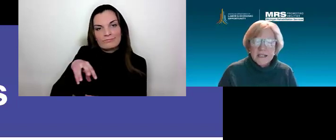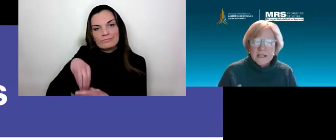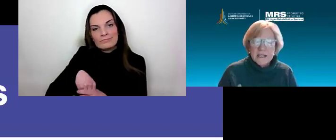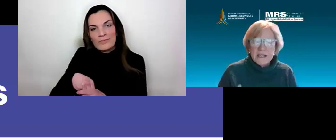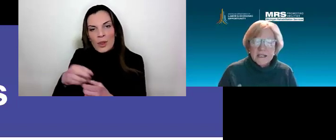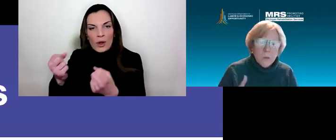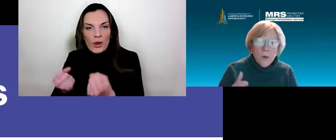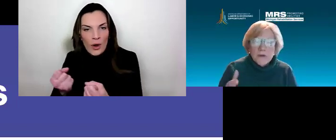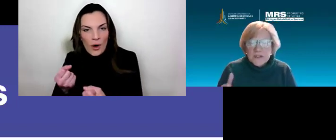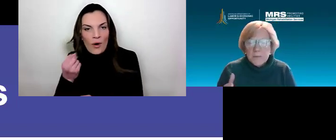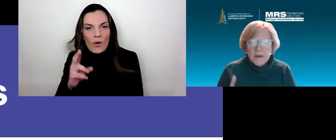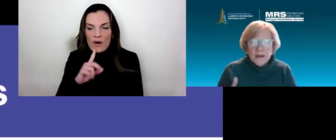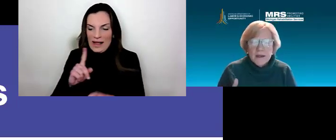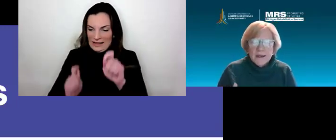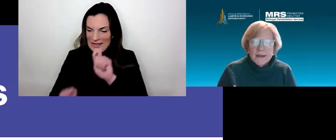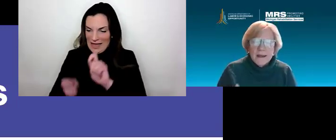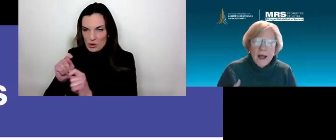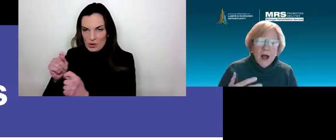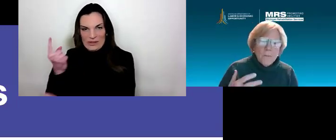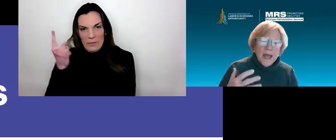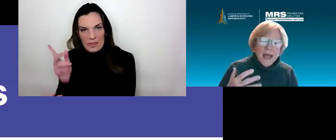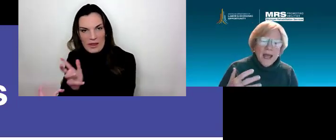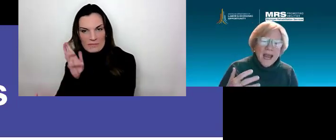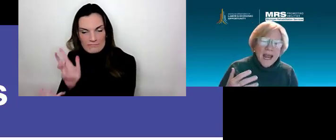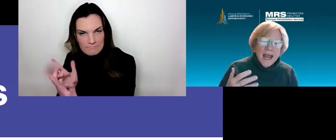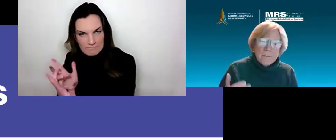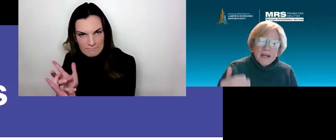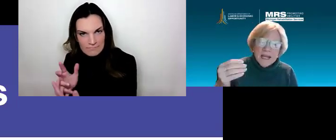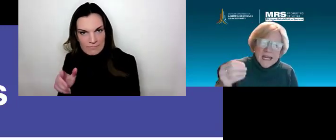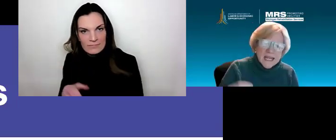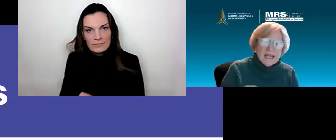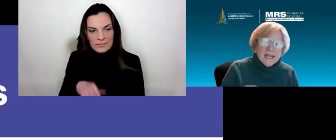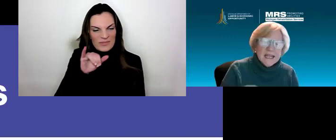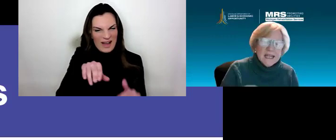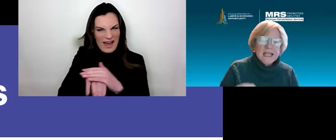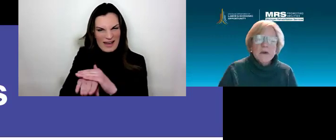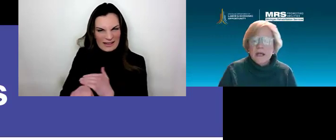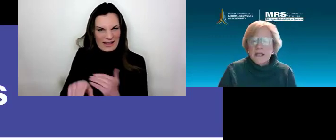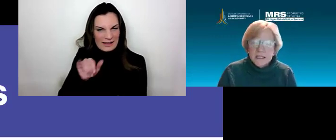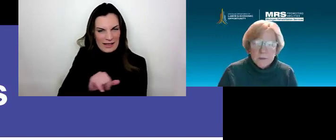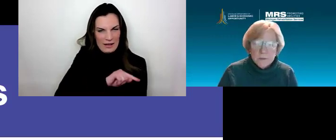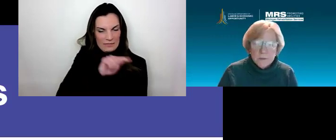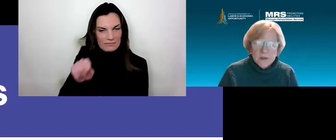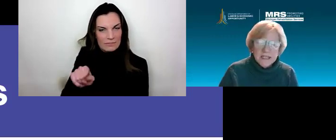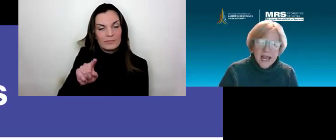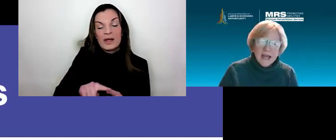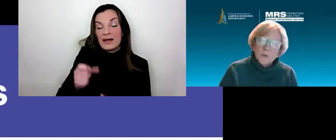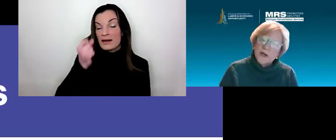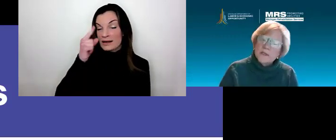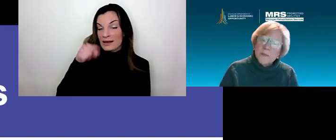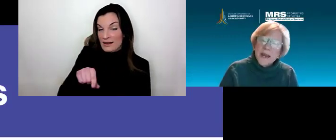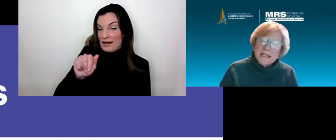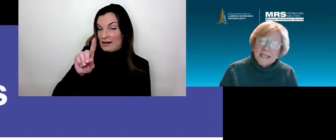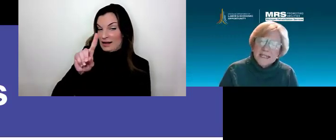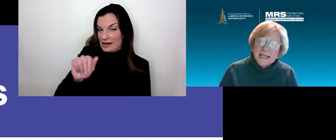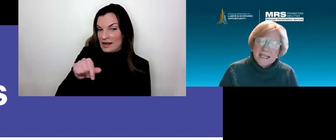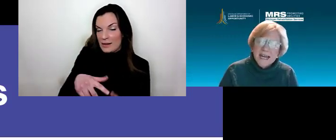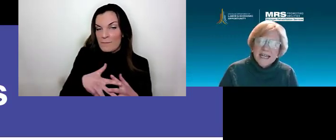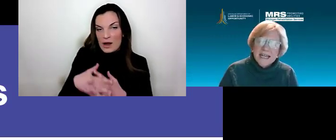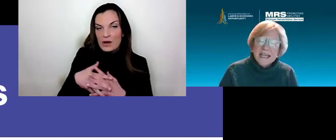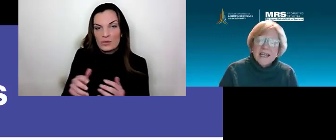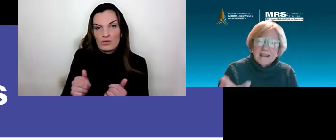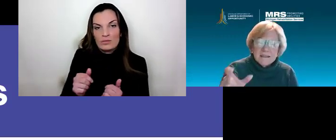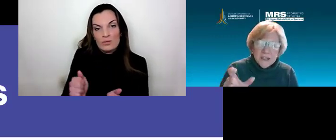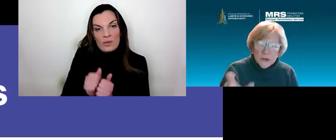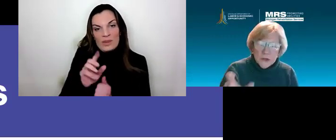adjusting to someone or something. But in the Americans with Disabilities Act, when it was passed in